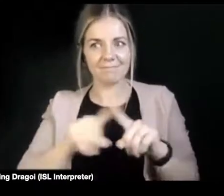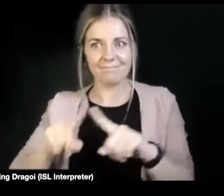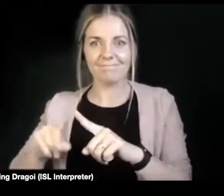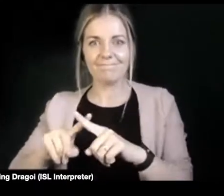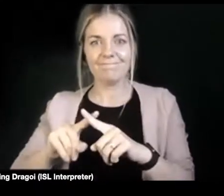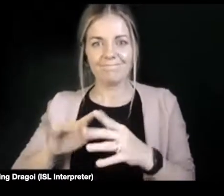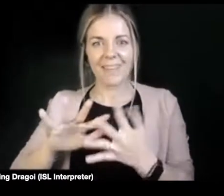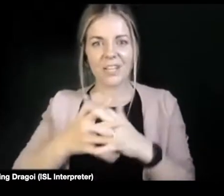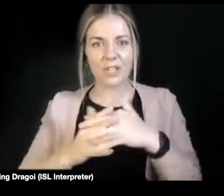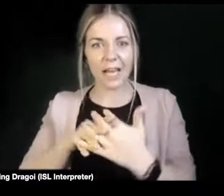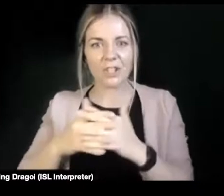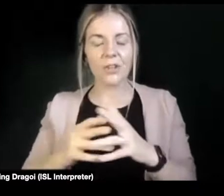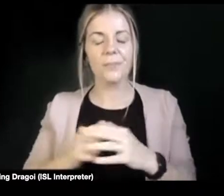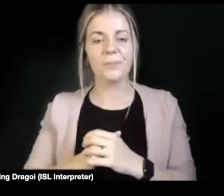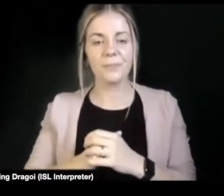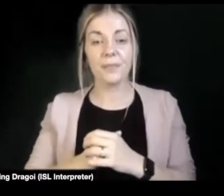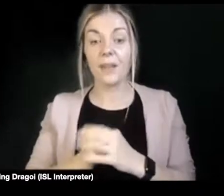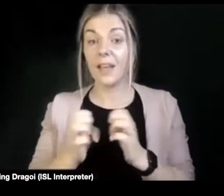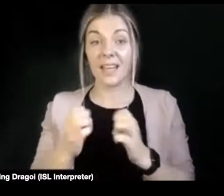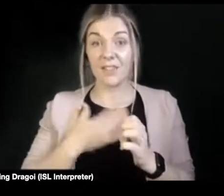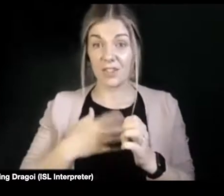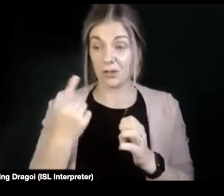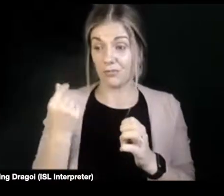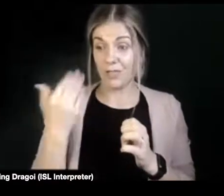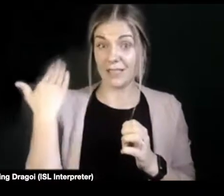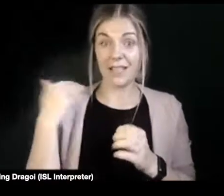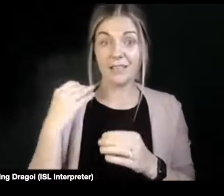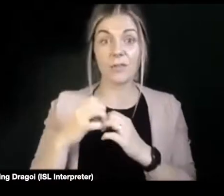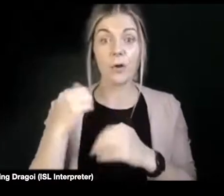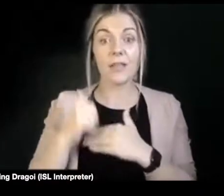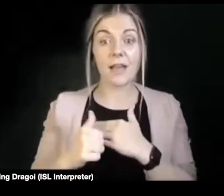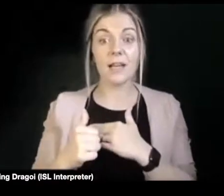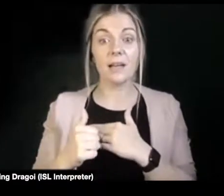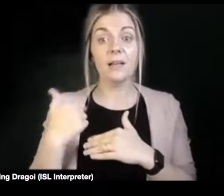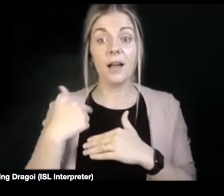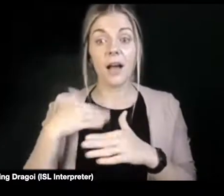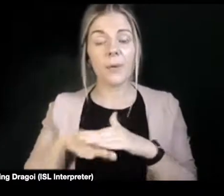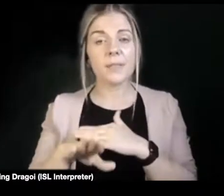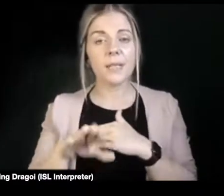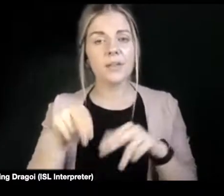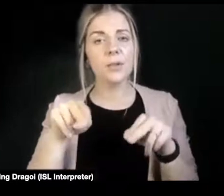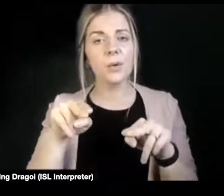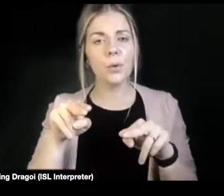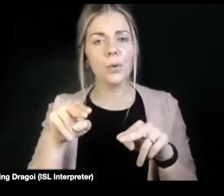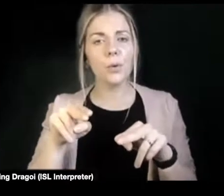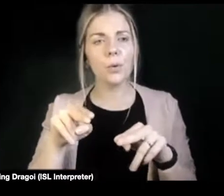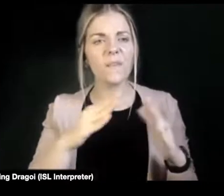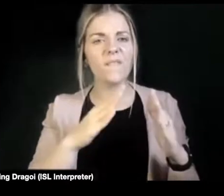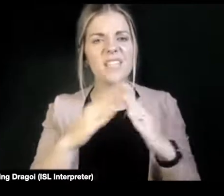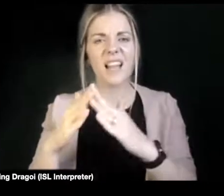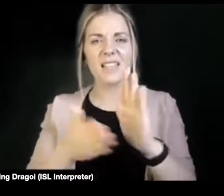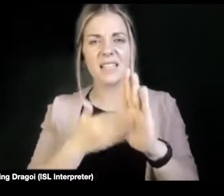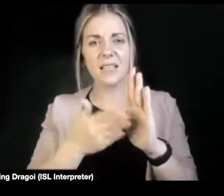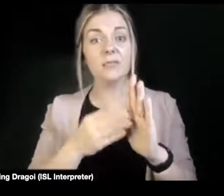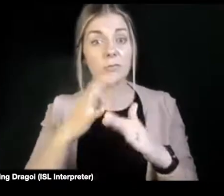just, you know, because even there recently, the day, I was in a new facility, government built, wheelchair built,